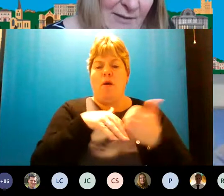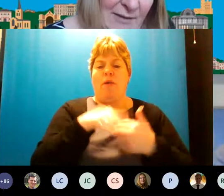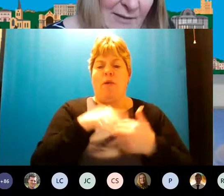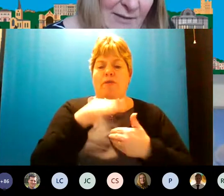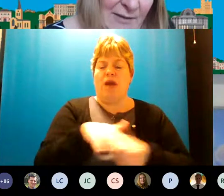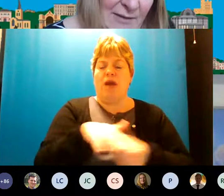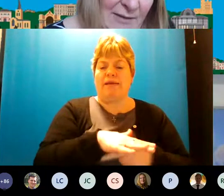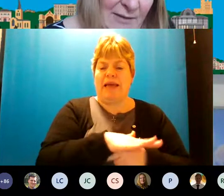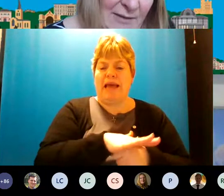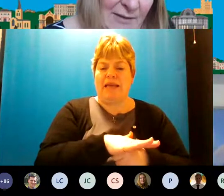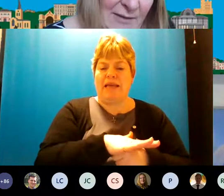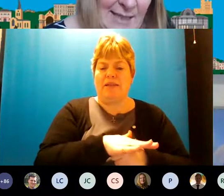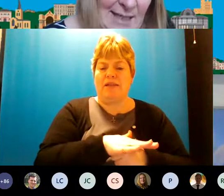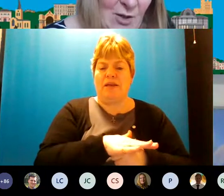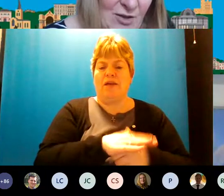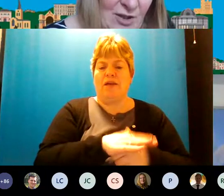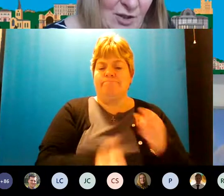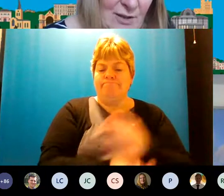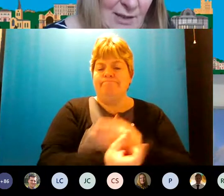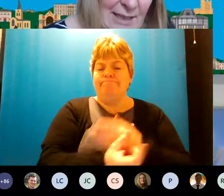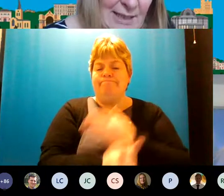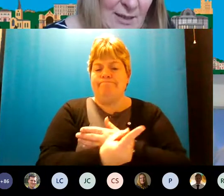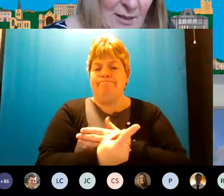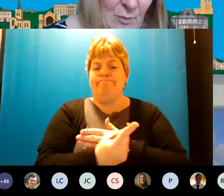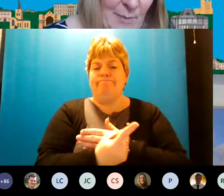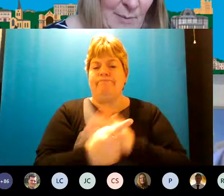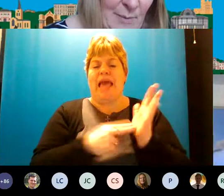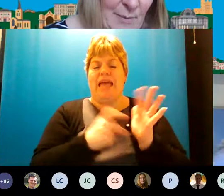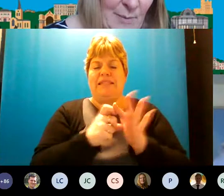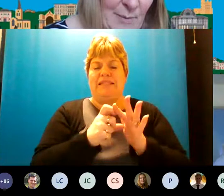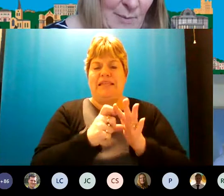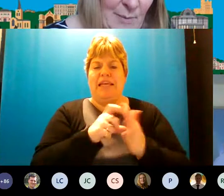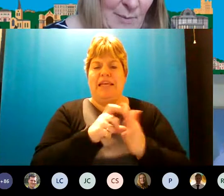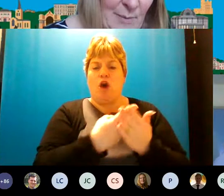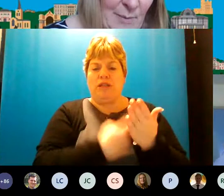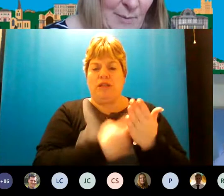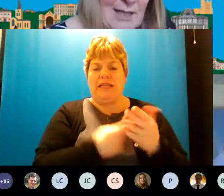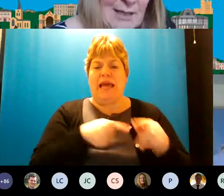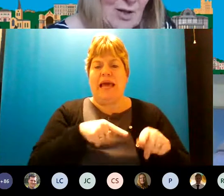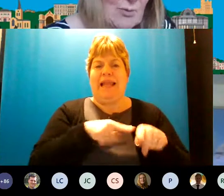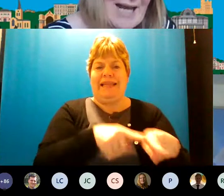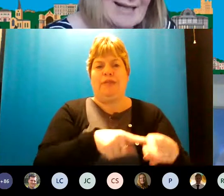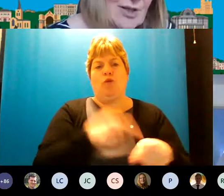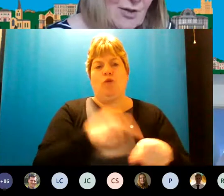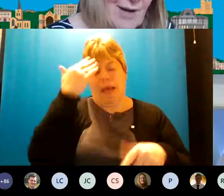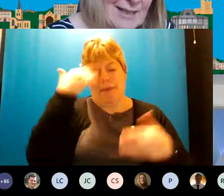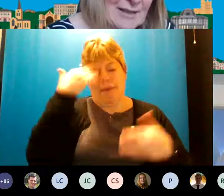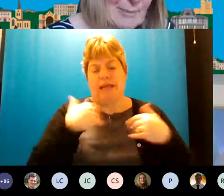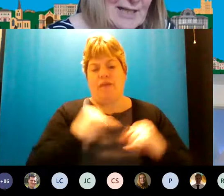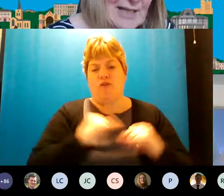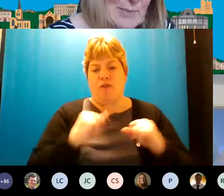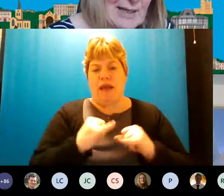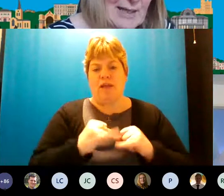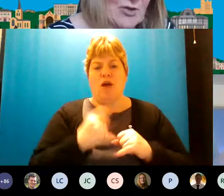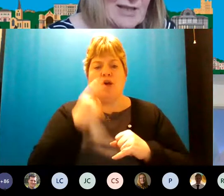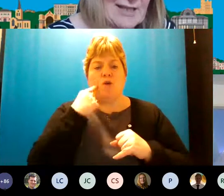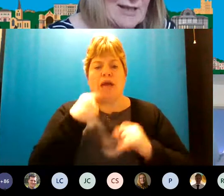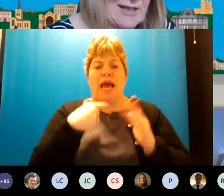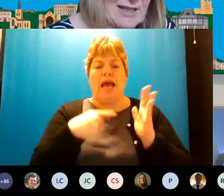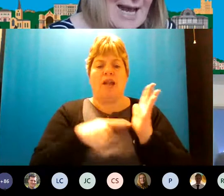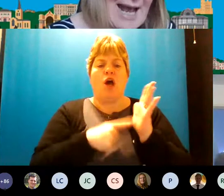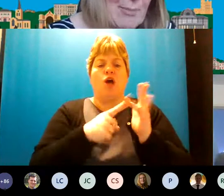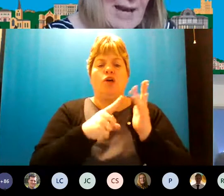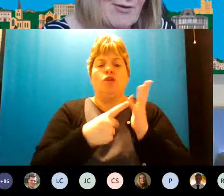with co-occurring nd conditions leads to a mental health crisis so can tourette's please be